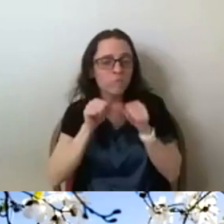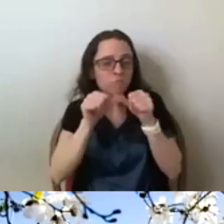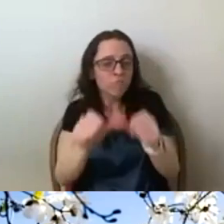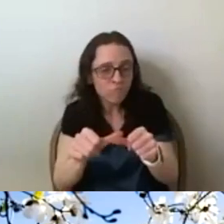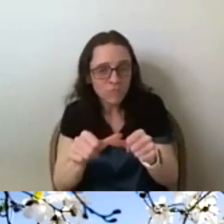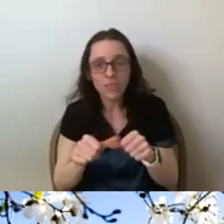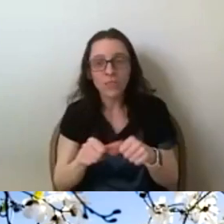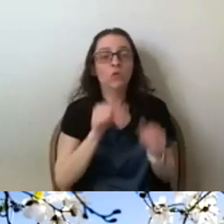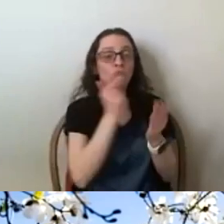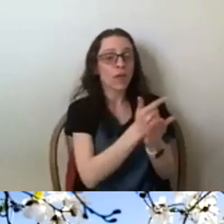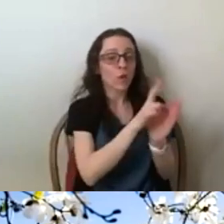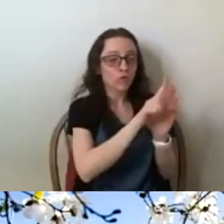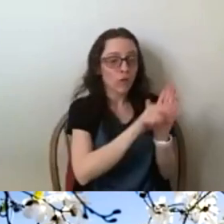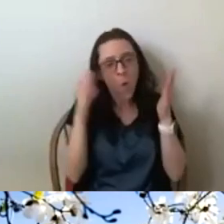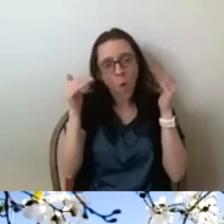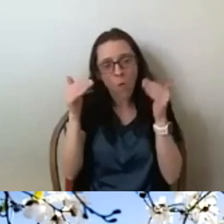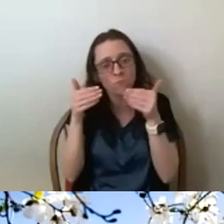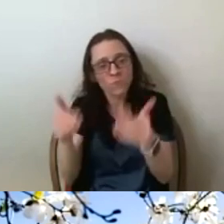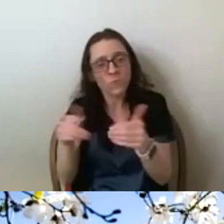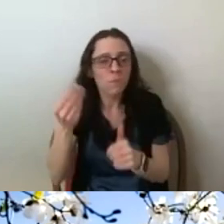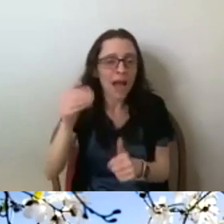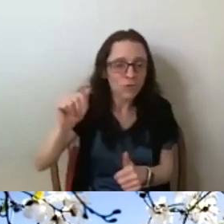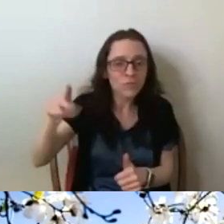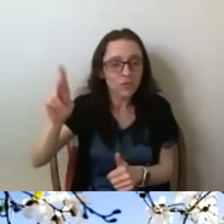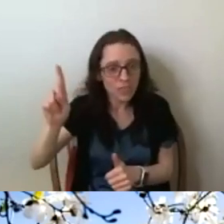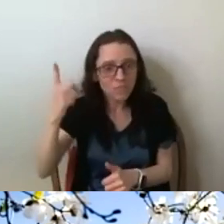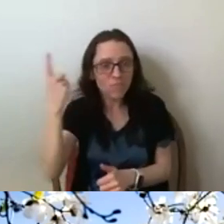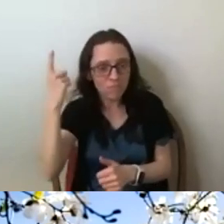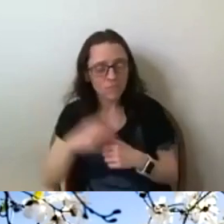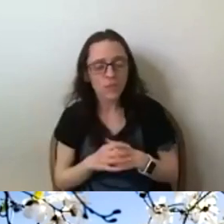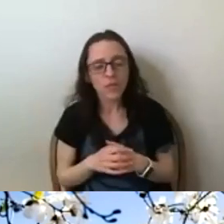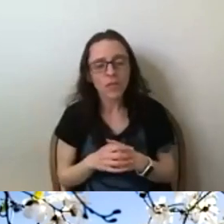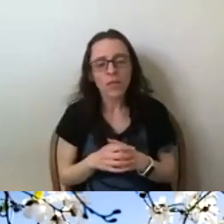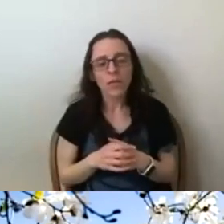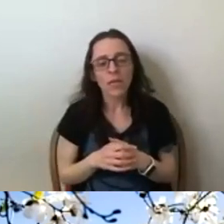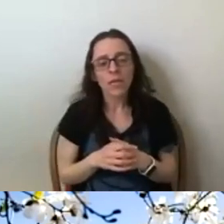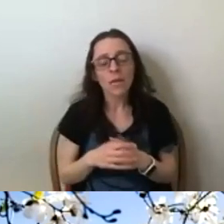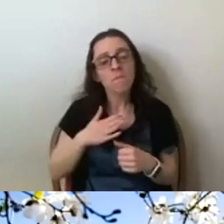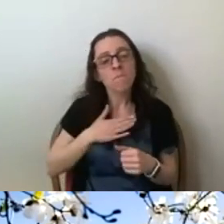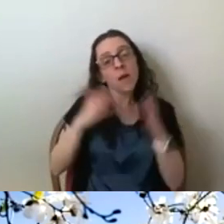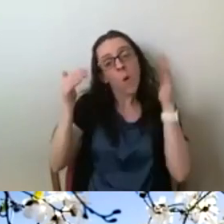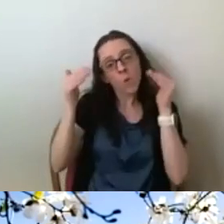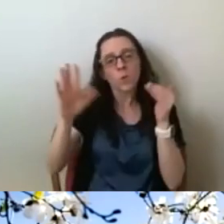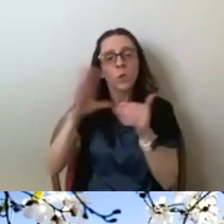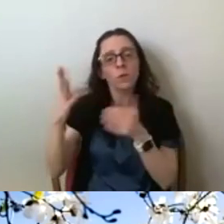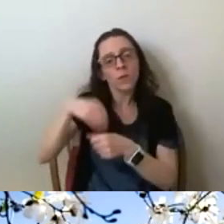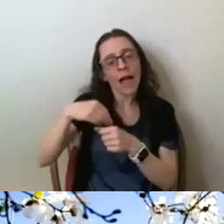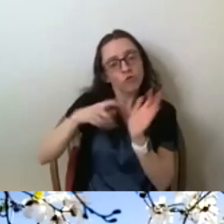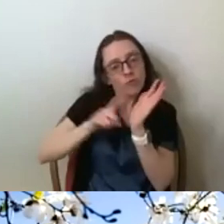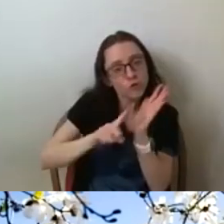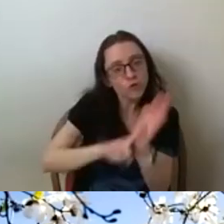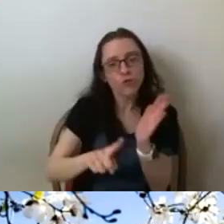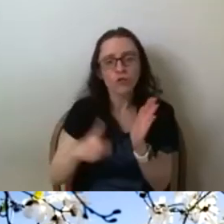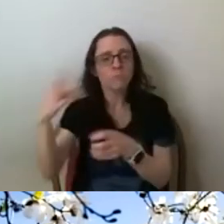undergrad. Um, and I also hope to do some kind of research or policy, um, in my career. And